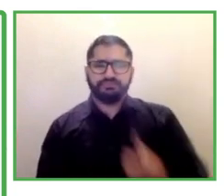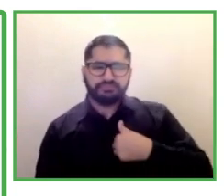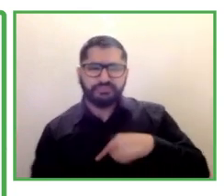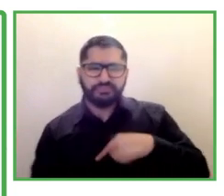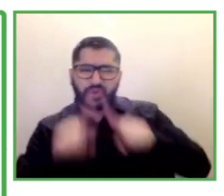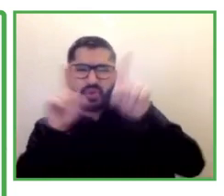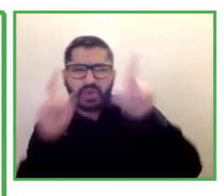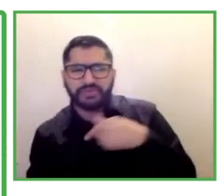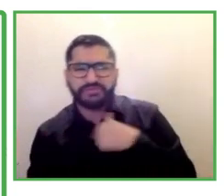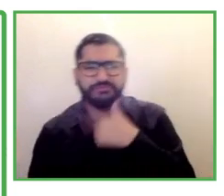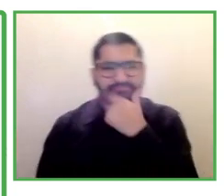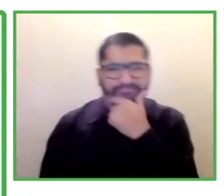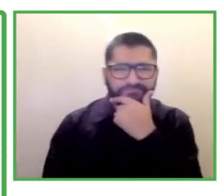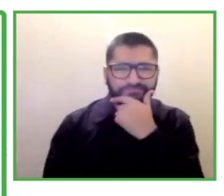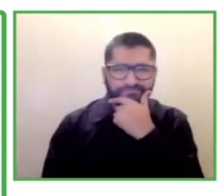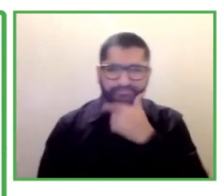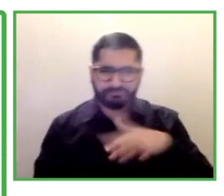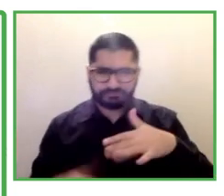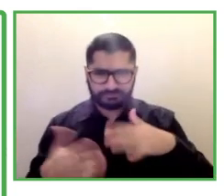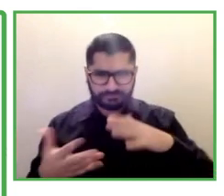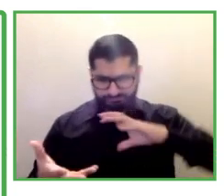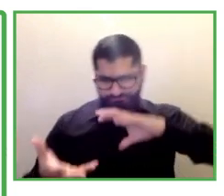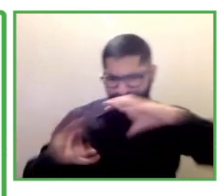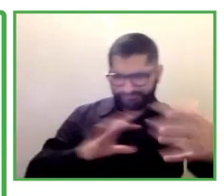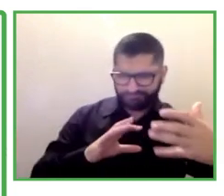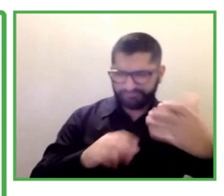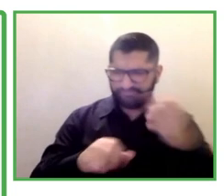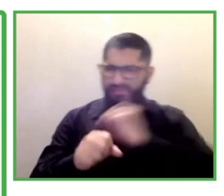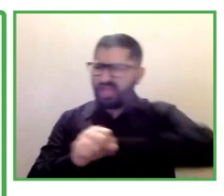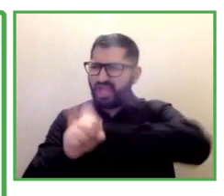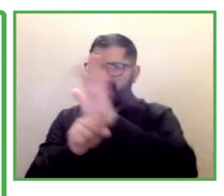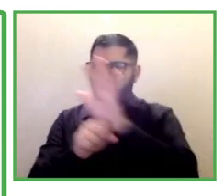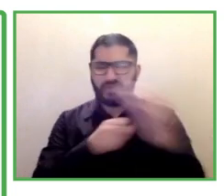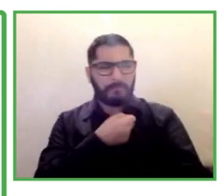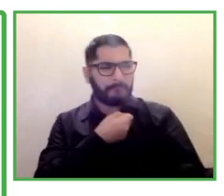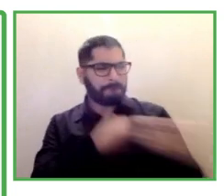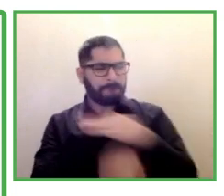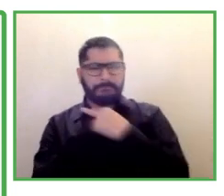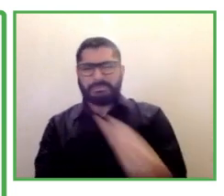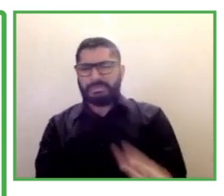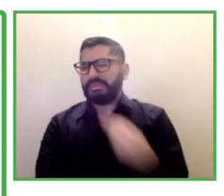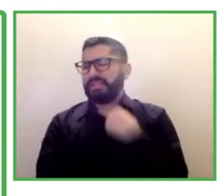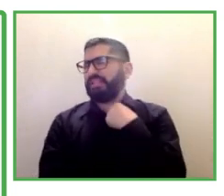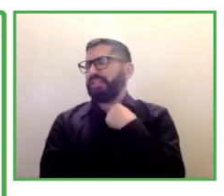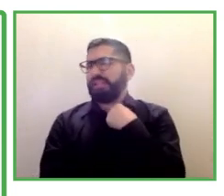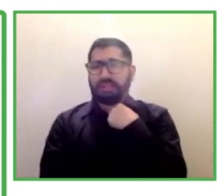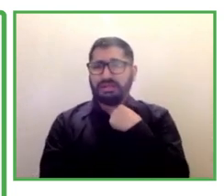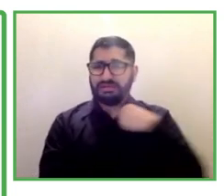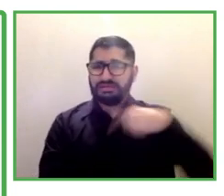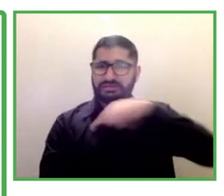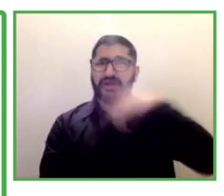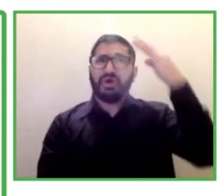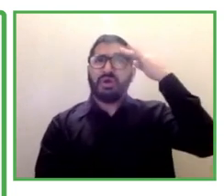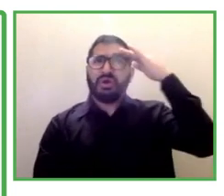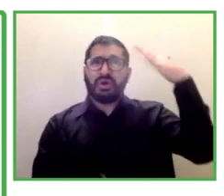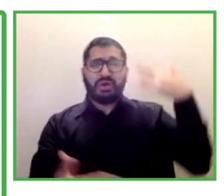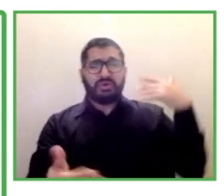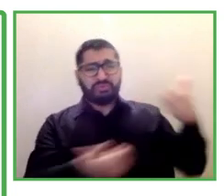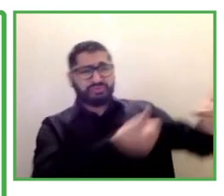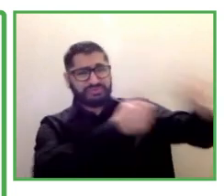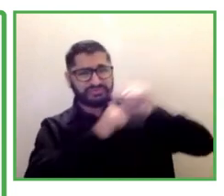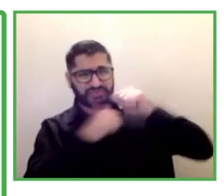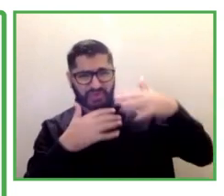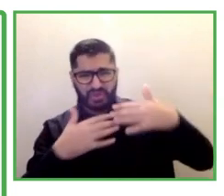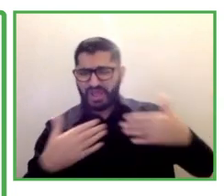proud to share that we served 34 individuals since October of 2020 through our virtual format until June of 2021.